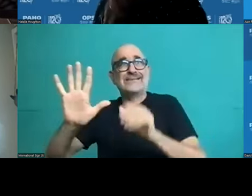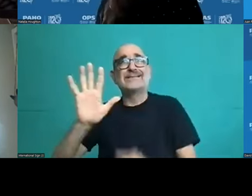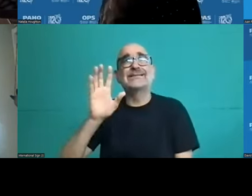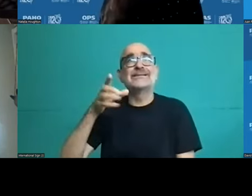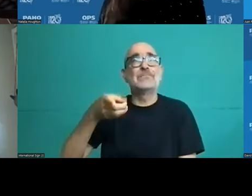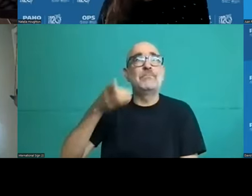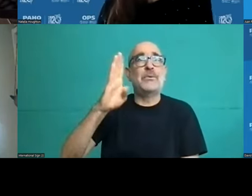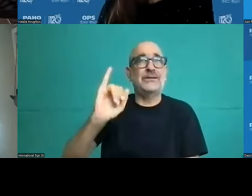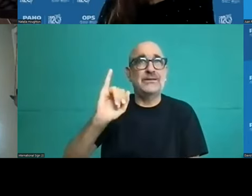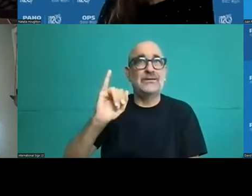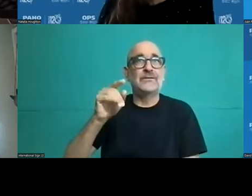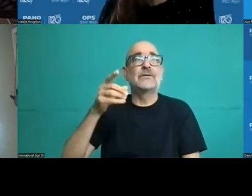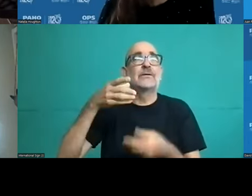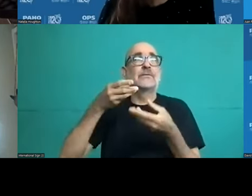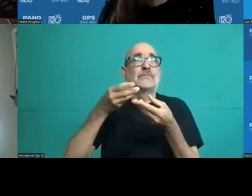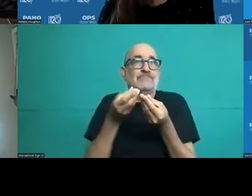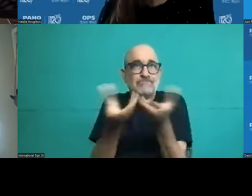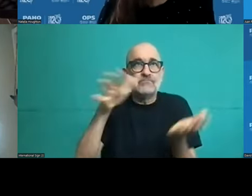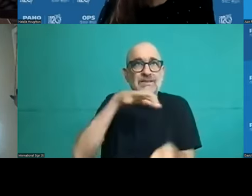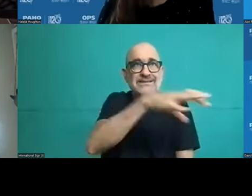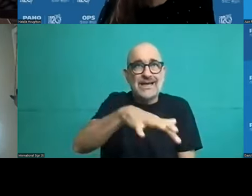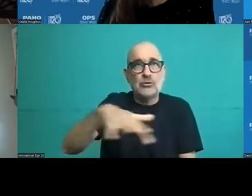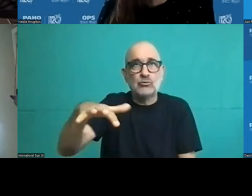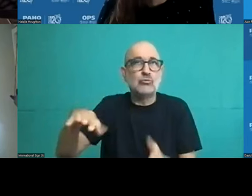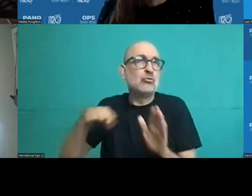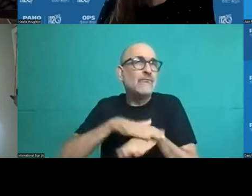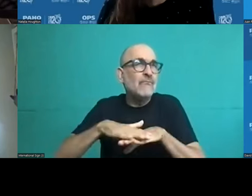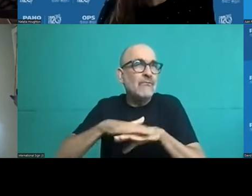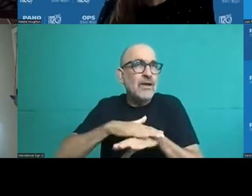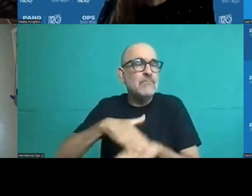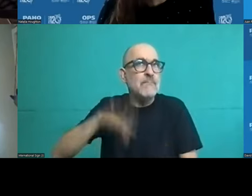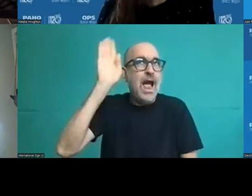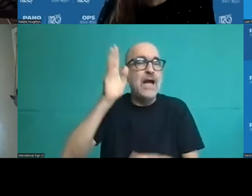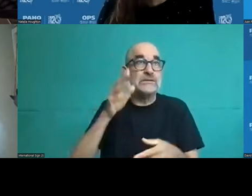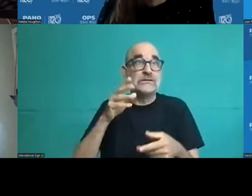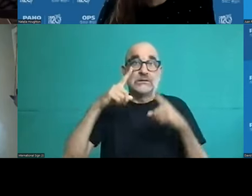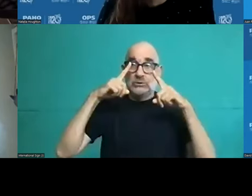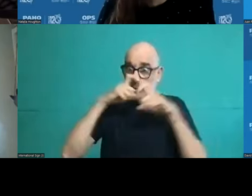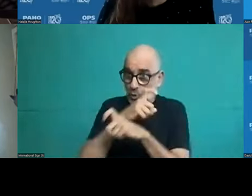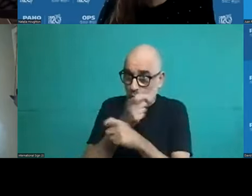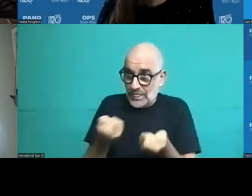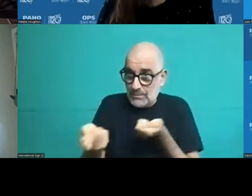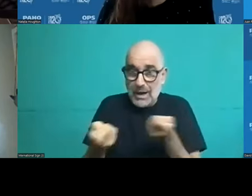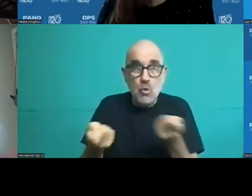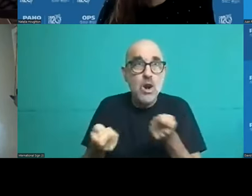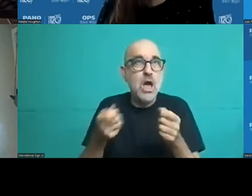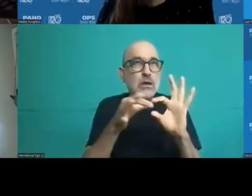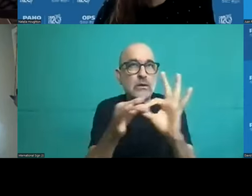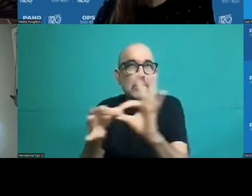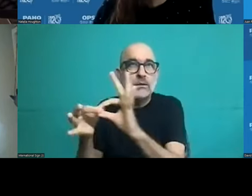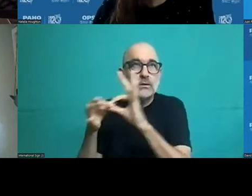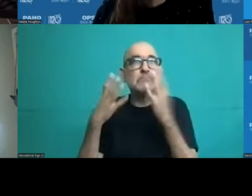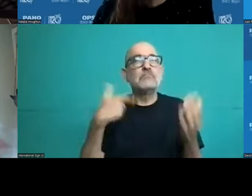when we do these kinds of studies, we can